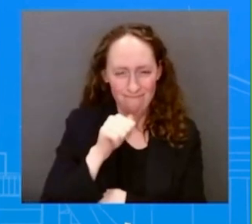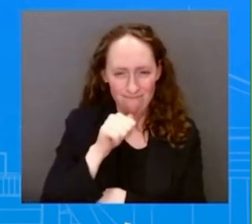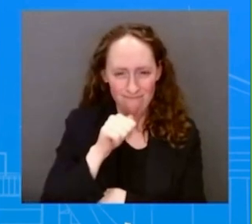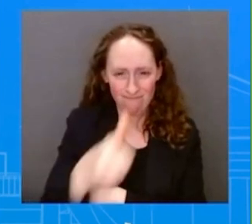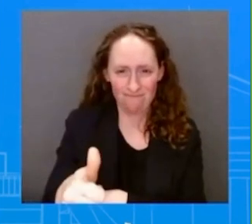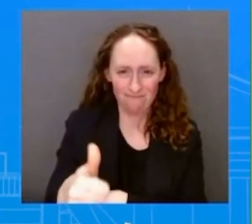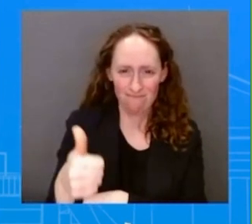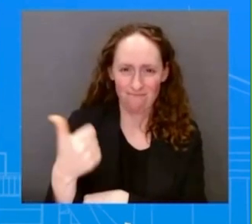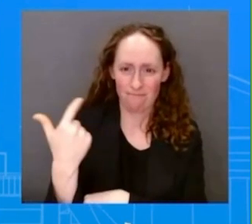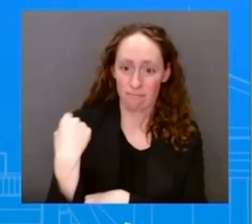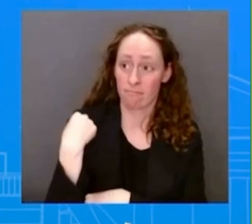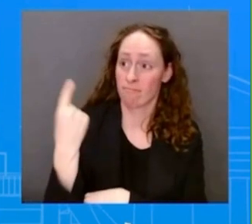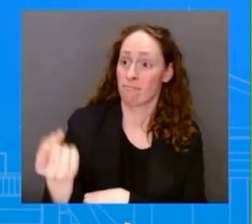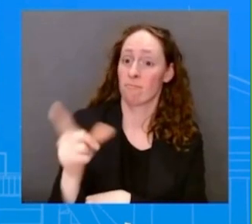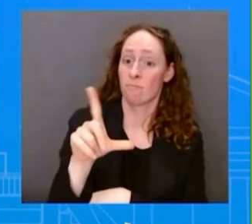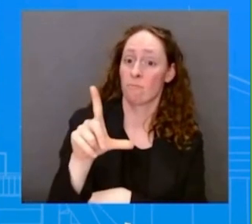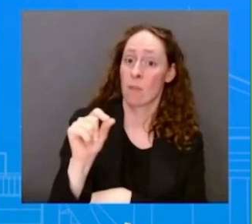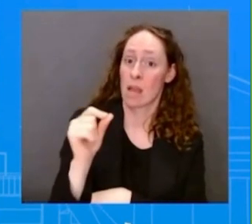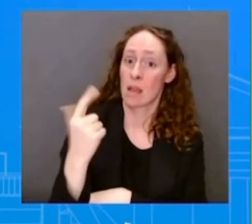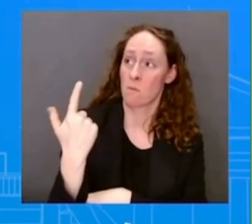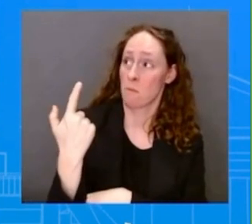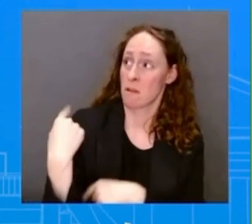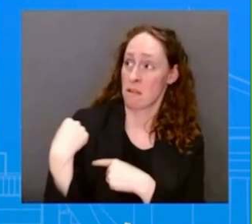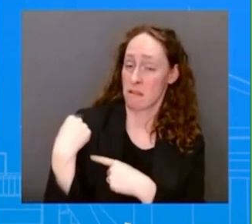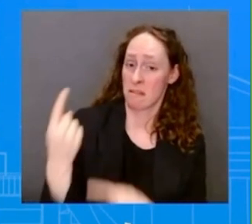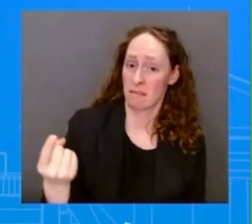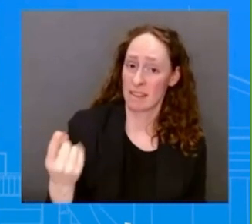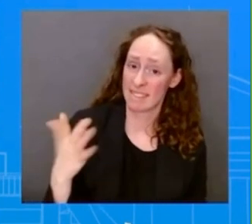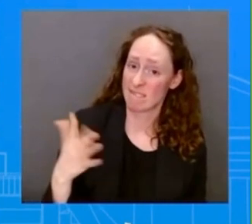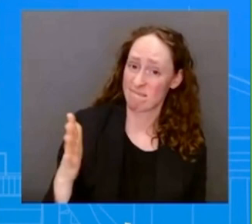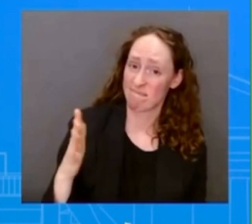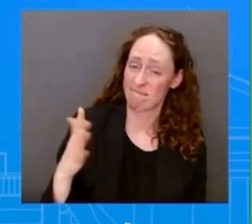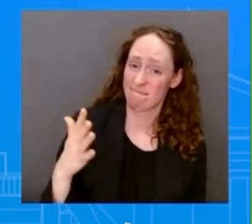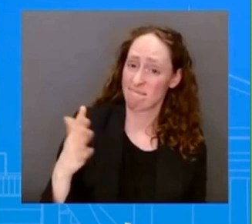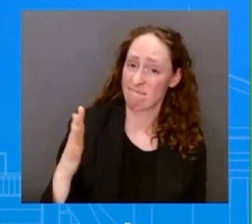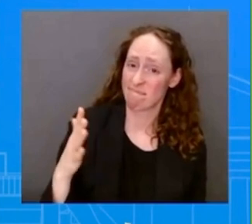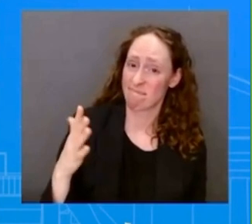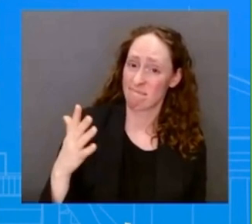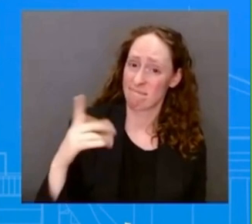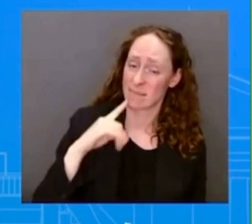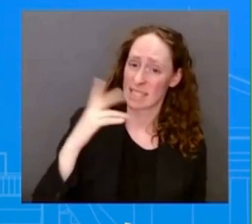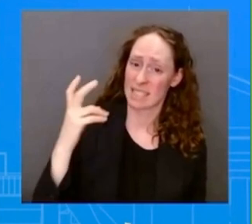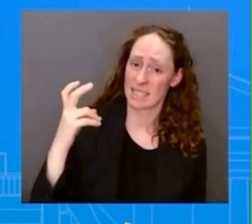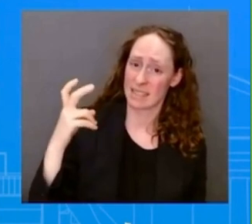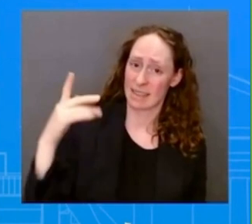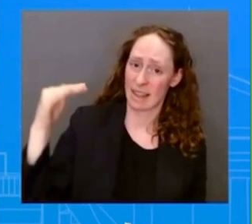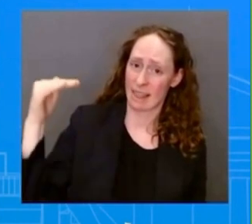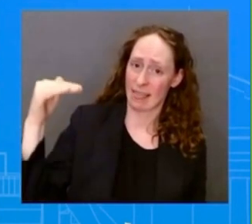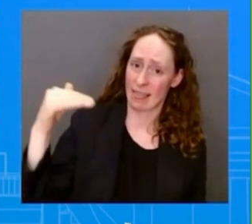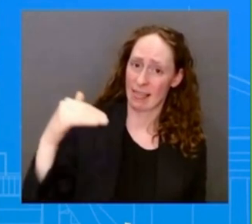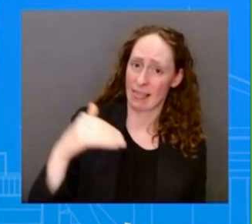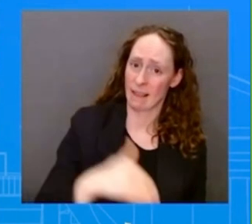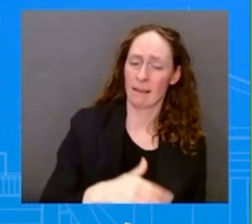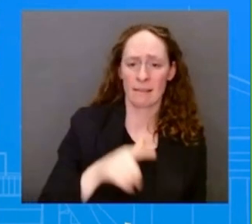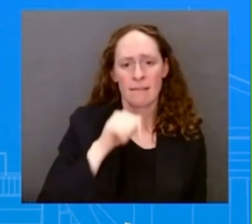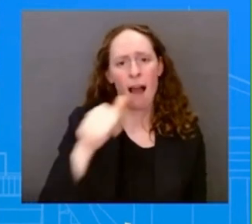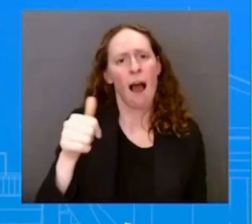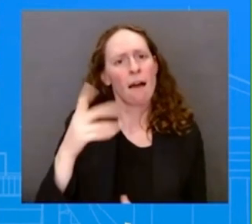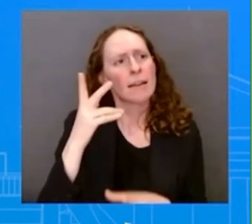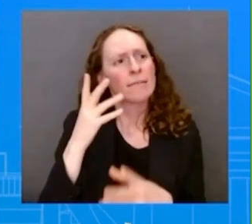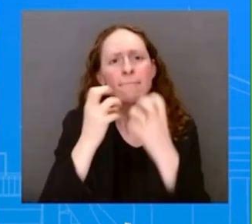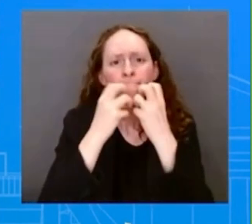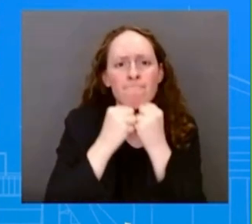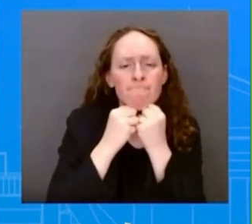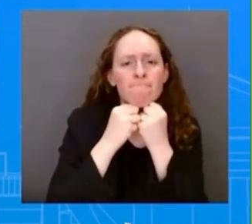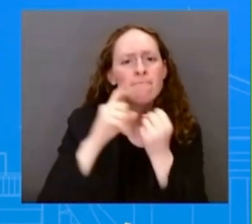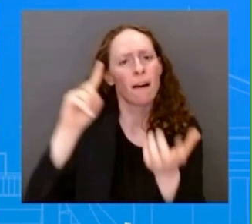as steps towards, you know, maintaining a democratic form of government. How would you respond to